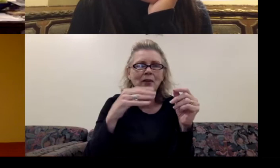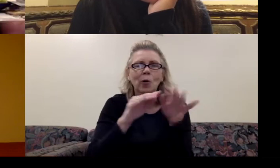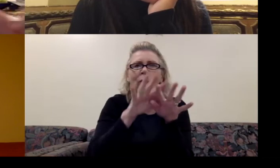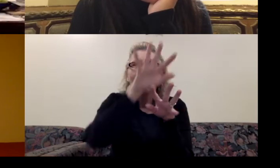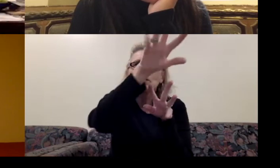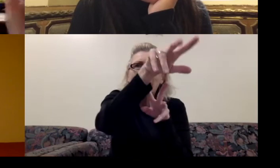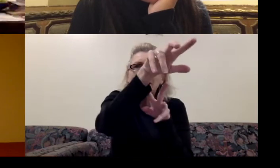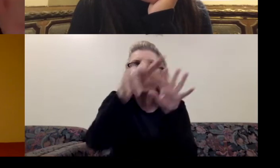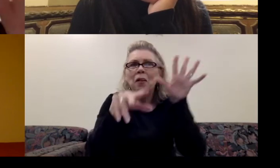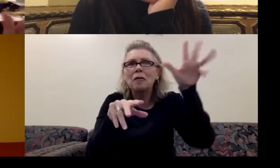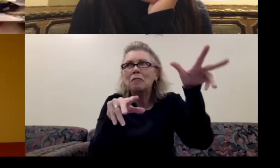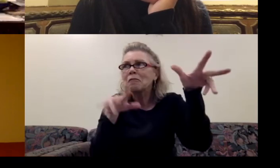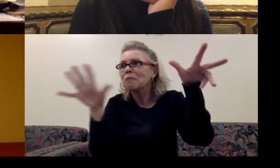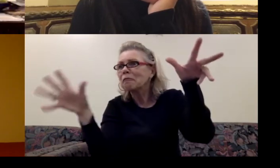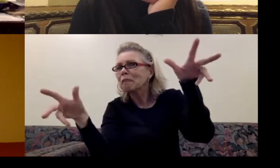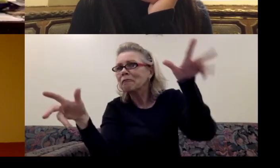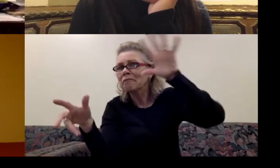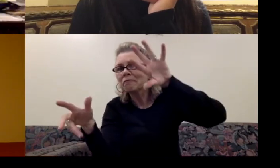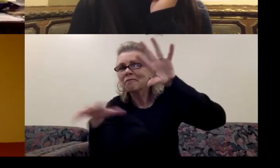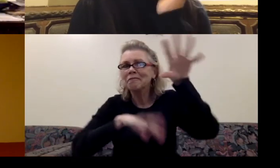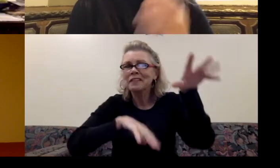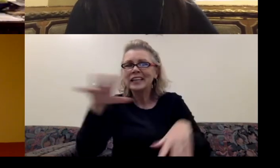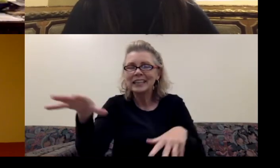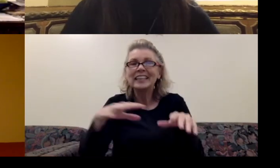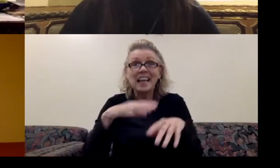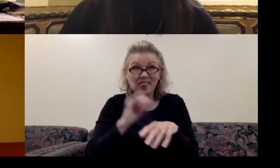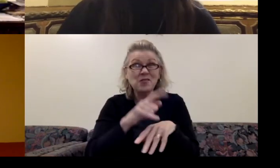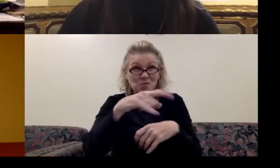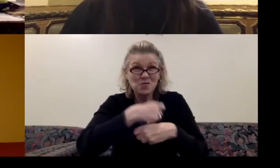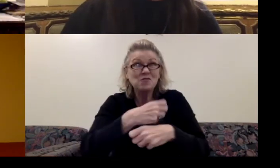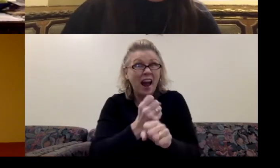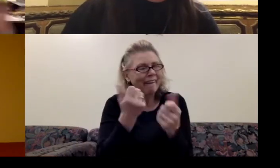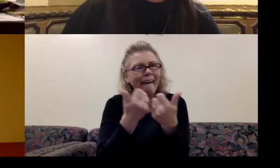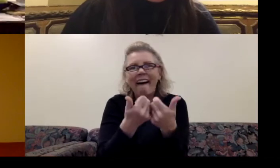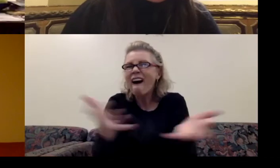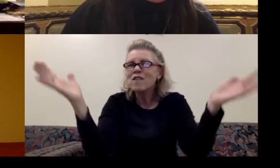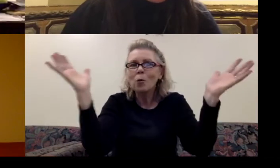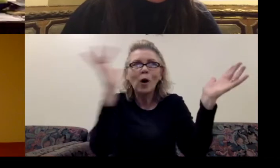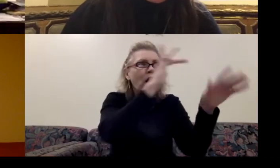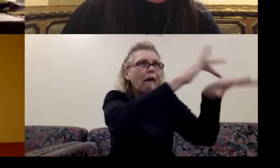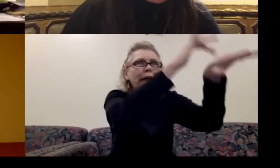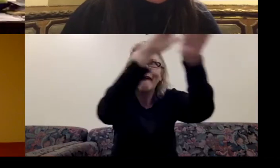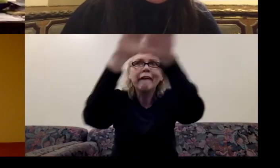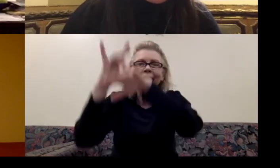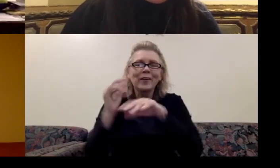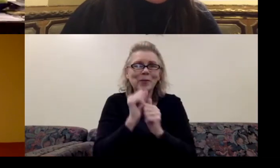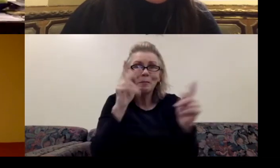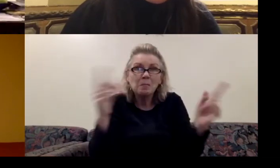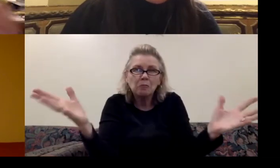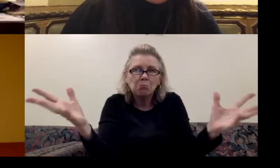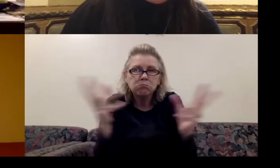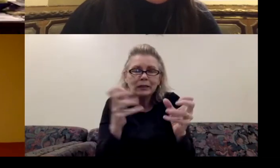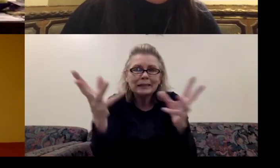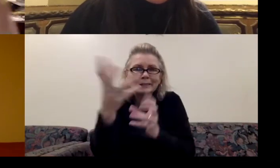you create everywhere with people and bring them in. So my